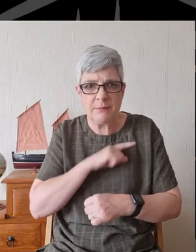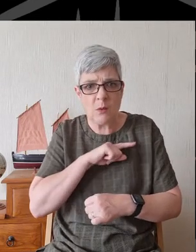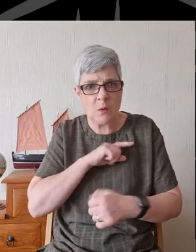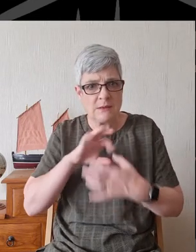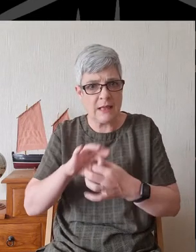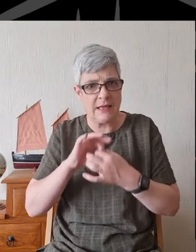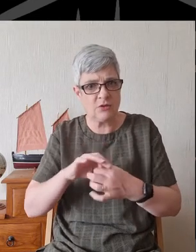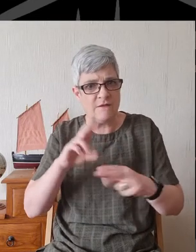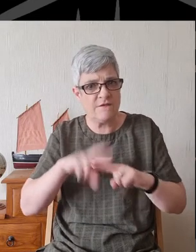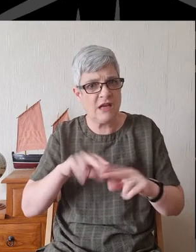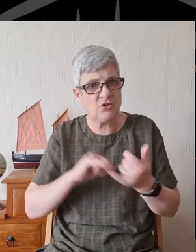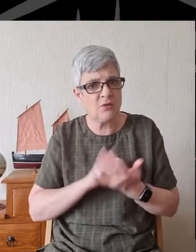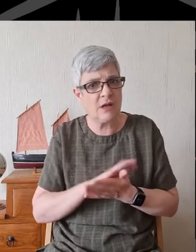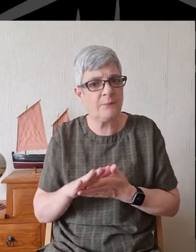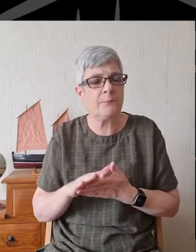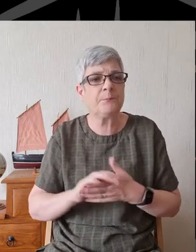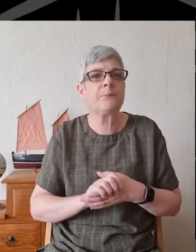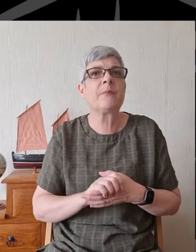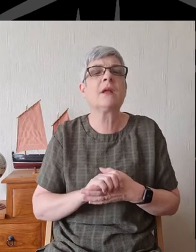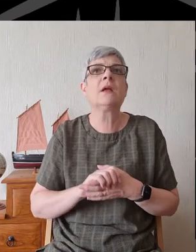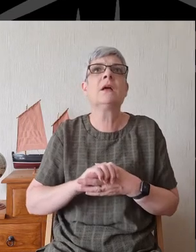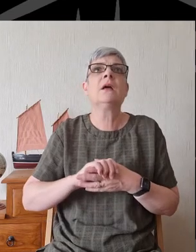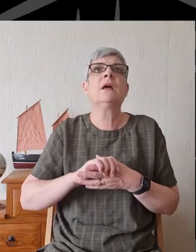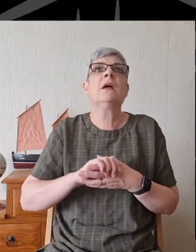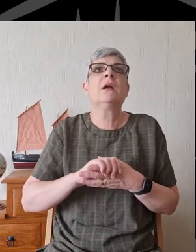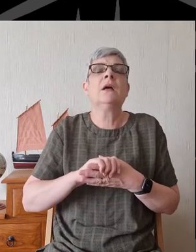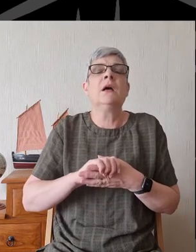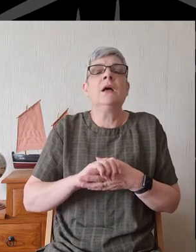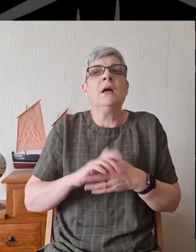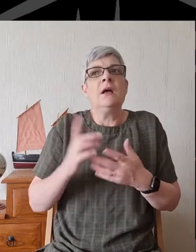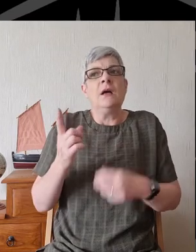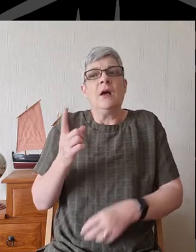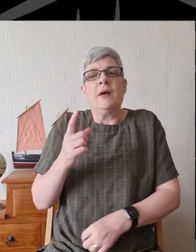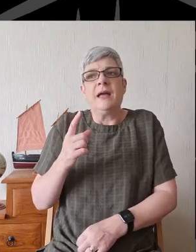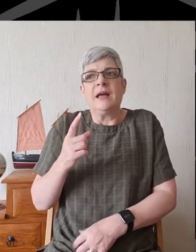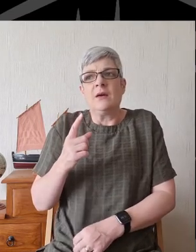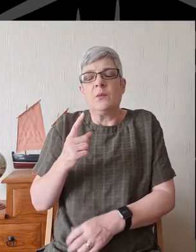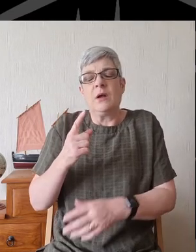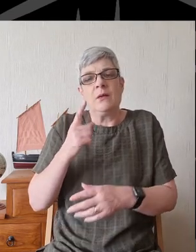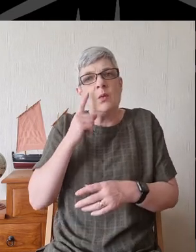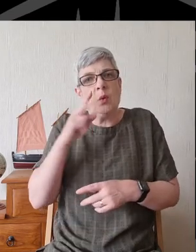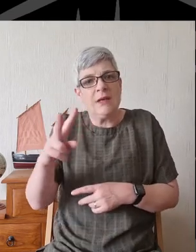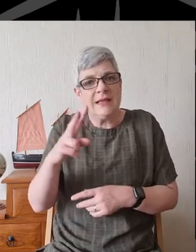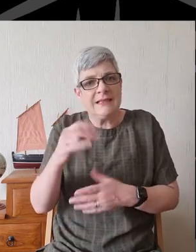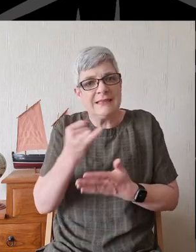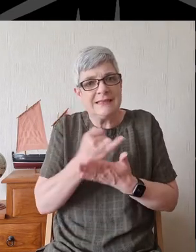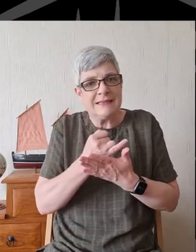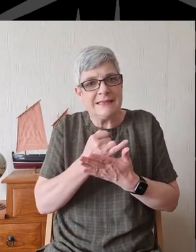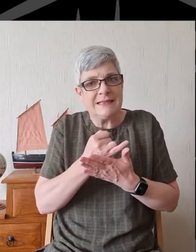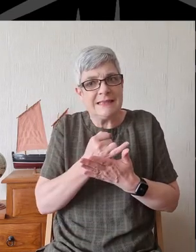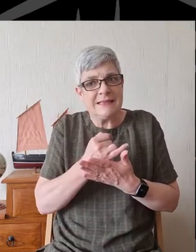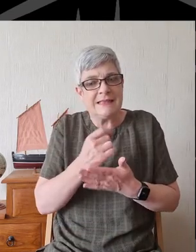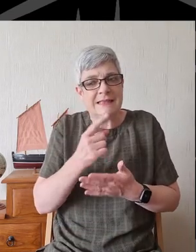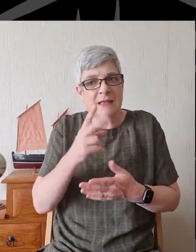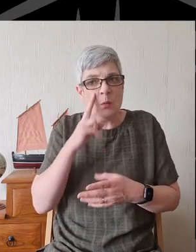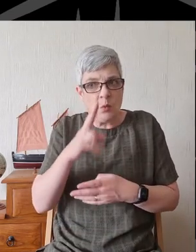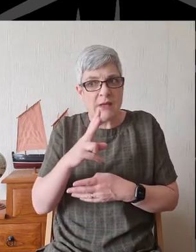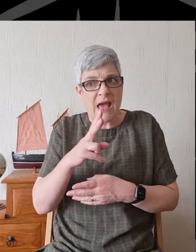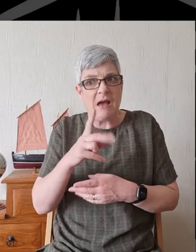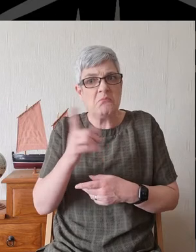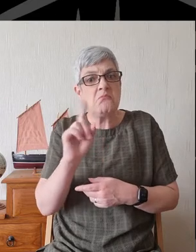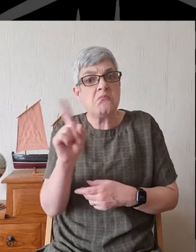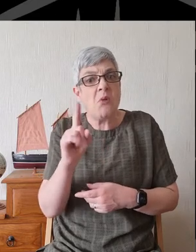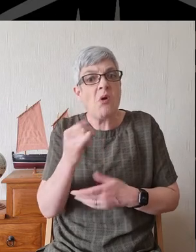We're simply going by the sin that appearance is everything. Indulgent treatments,